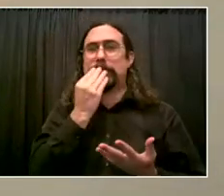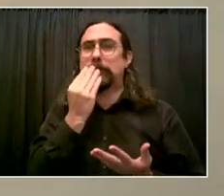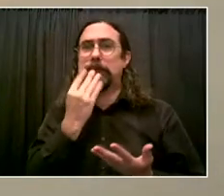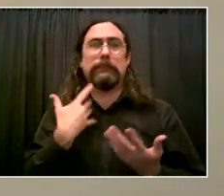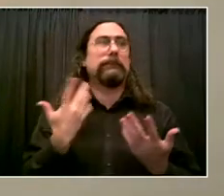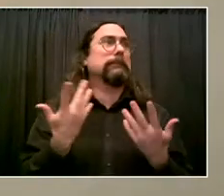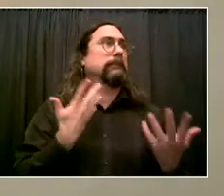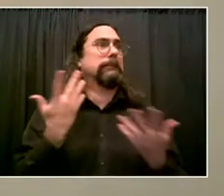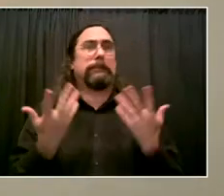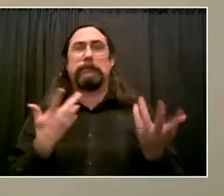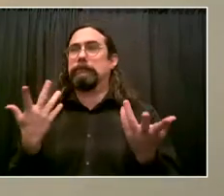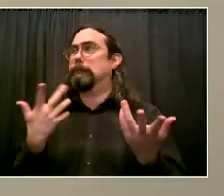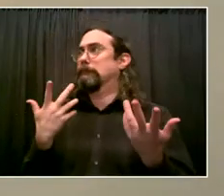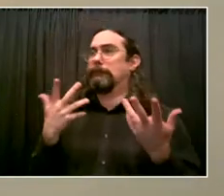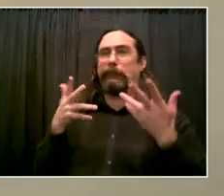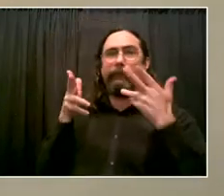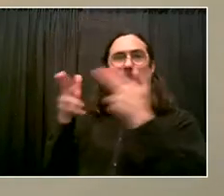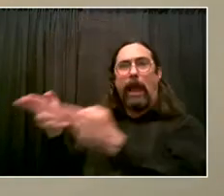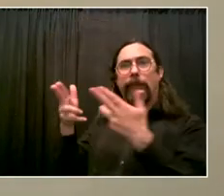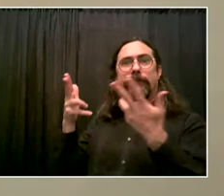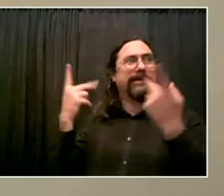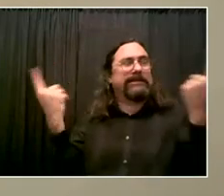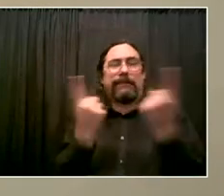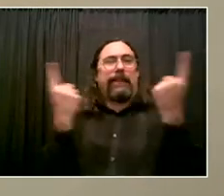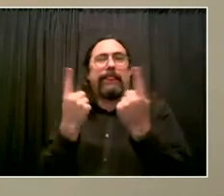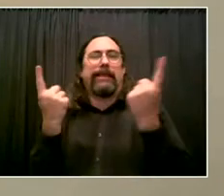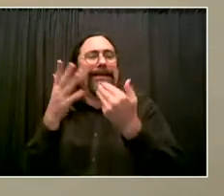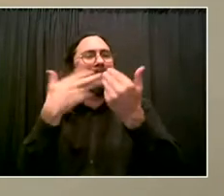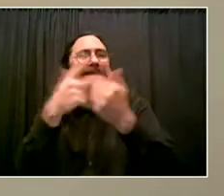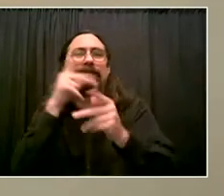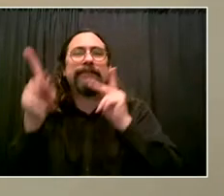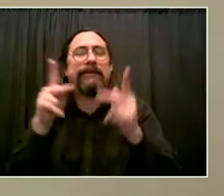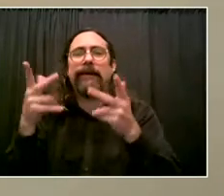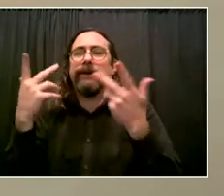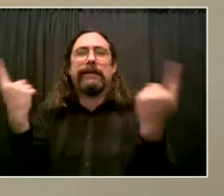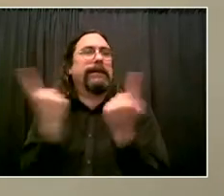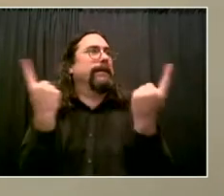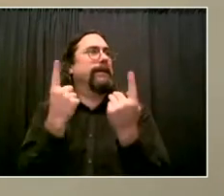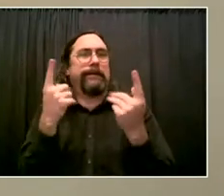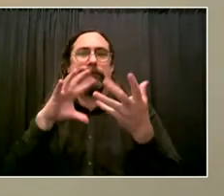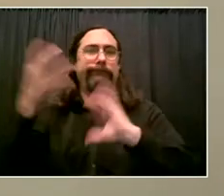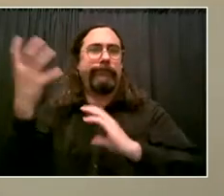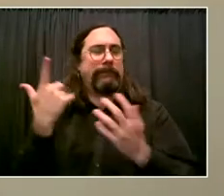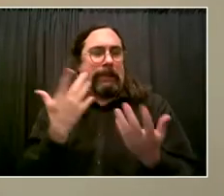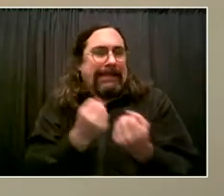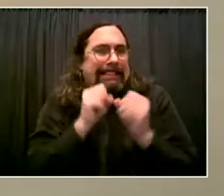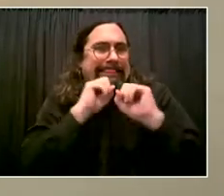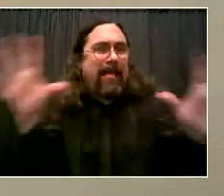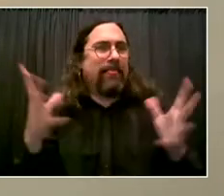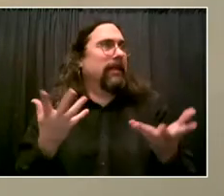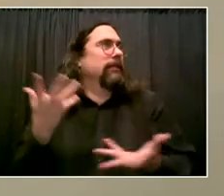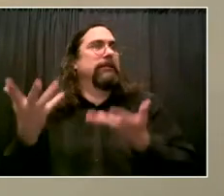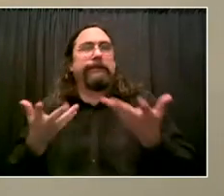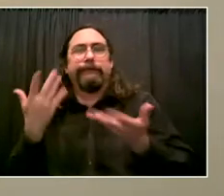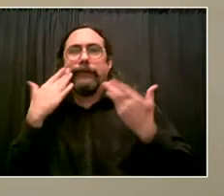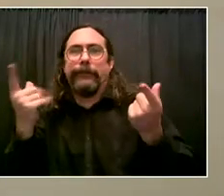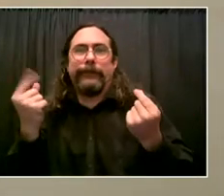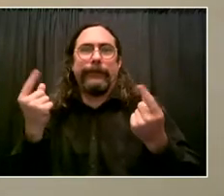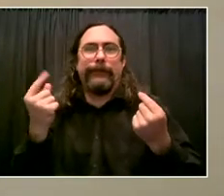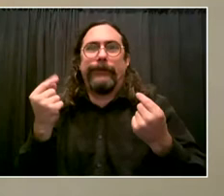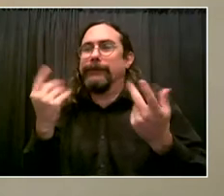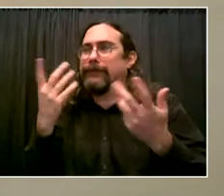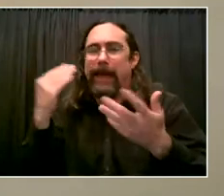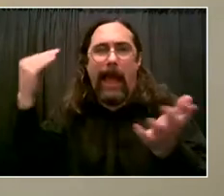in motion, in some way that it just has to pass. And more importantly, you know, the state doing this, I know the city has been